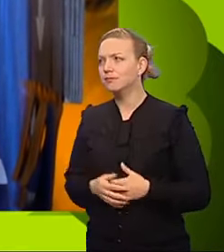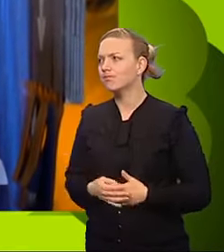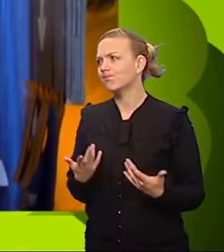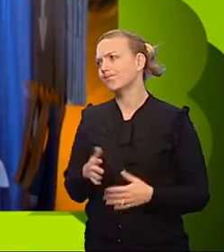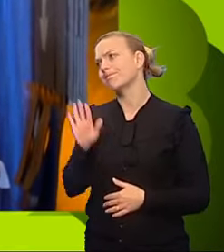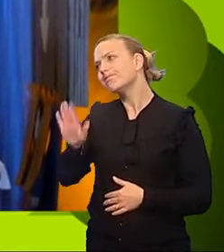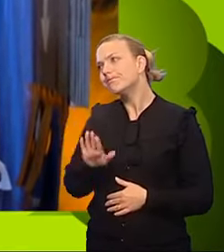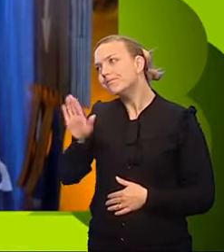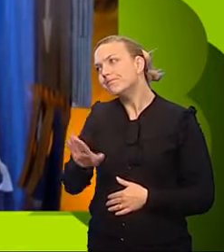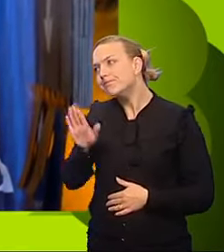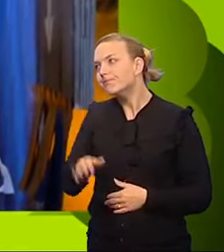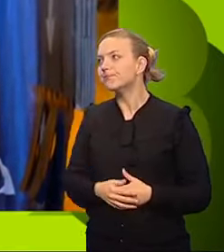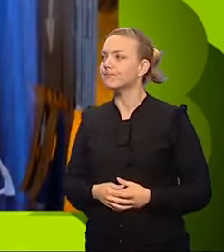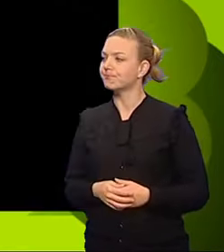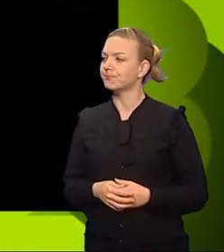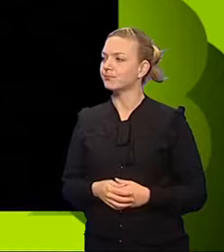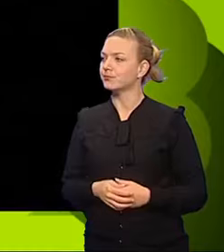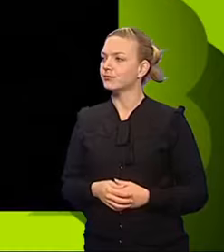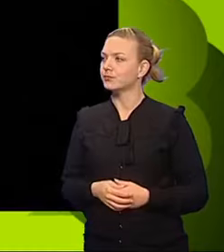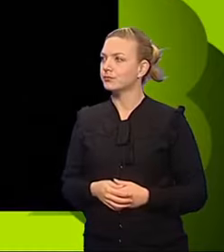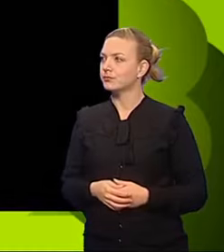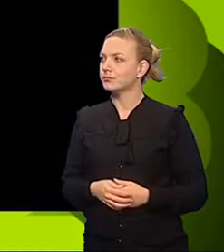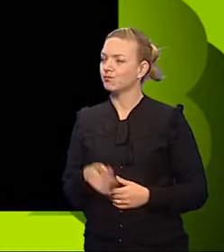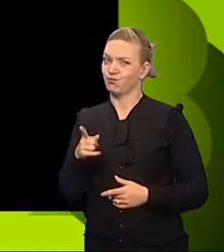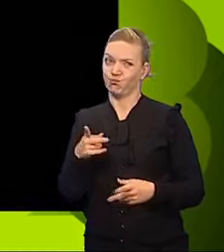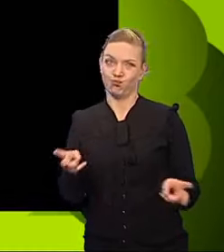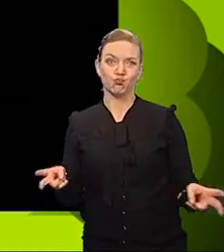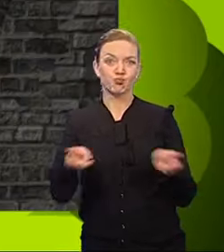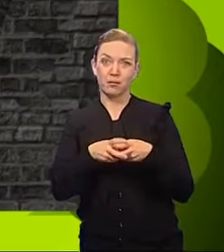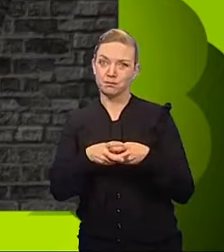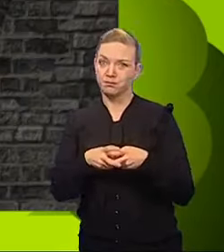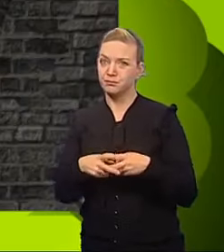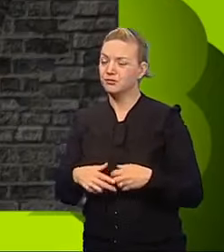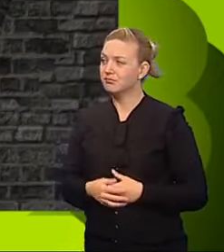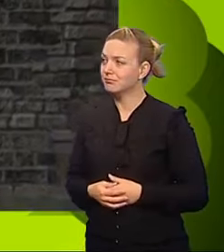Poor unfortunate Elliot. You're trapped!